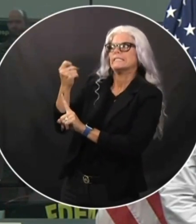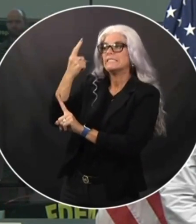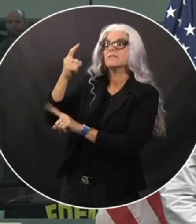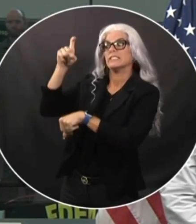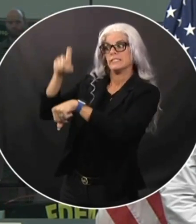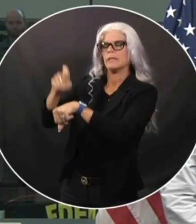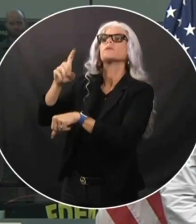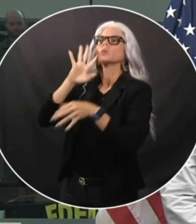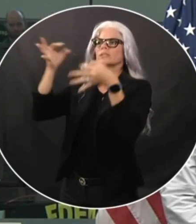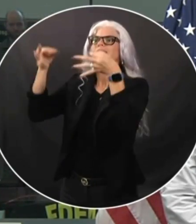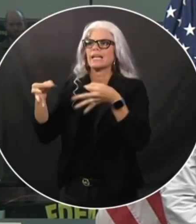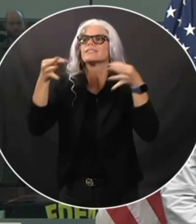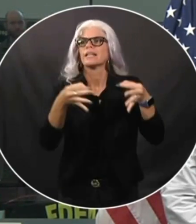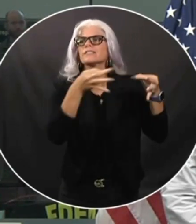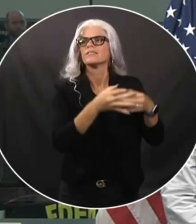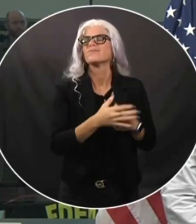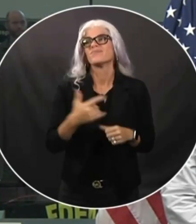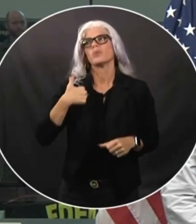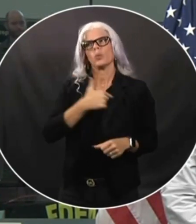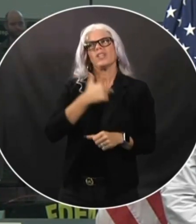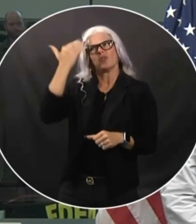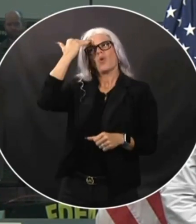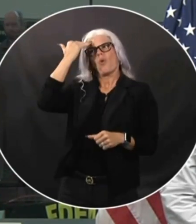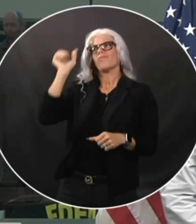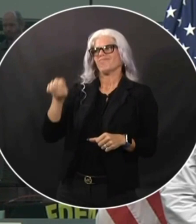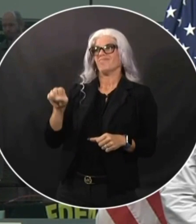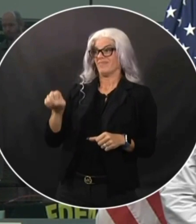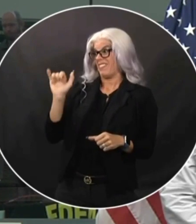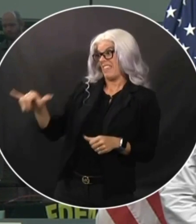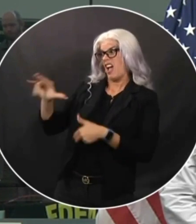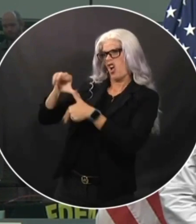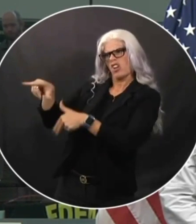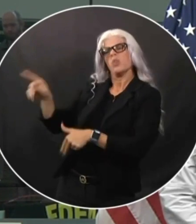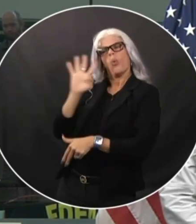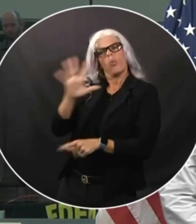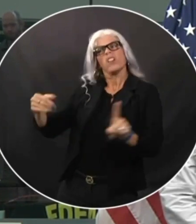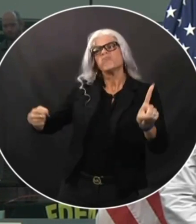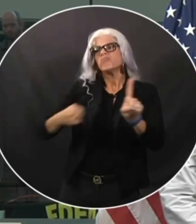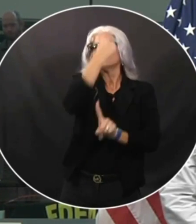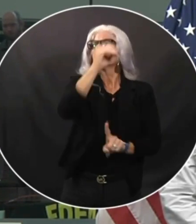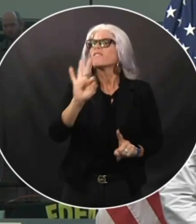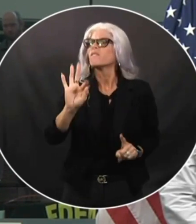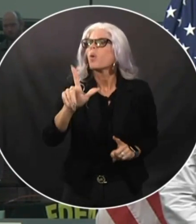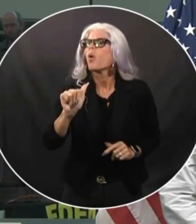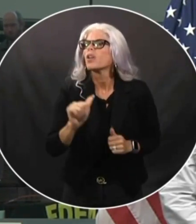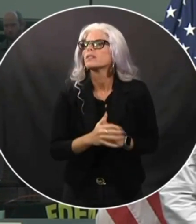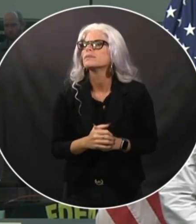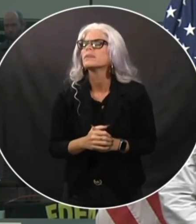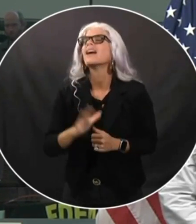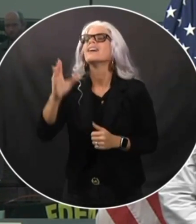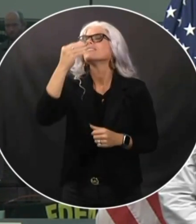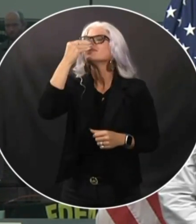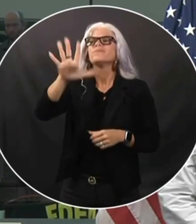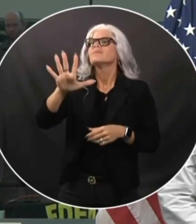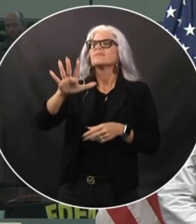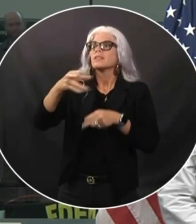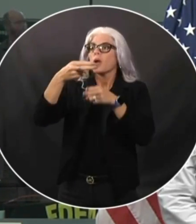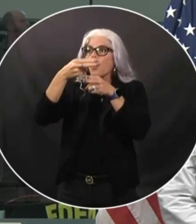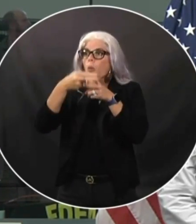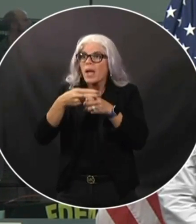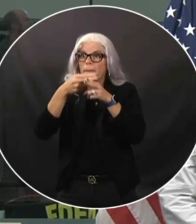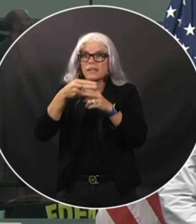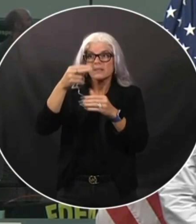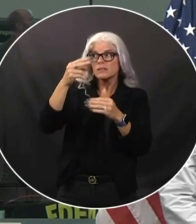Florida's golf course, Gulf Coast. We've issued waivers of weight restrictions for commercial trucks to ensure we have ample fuel and